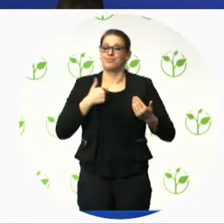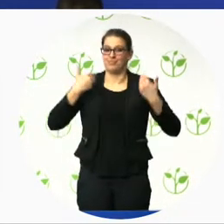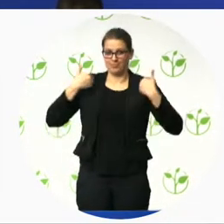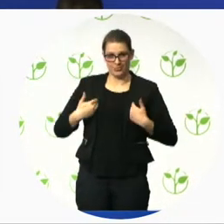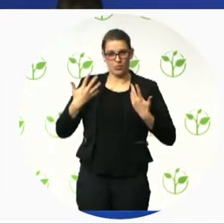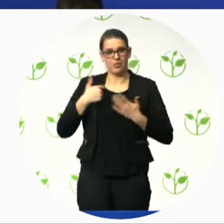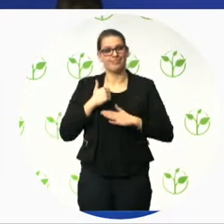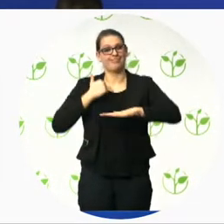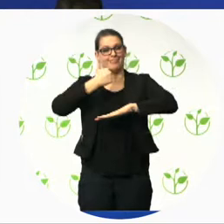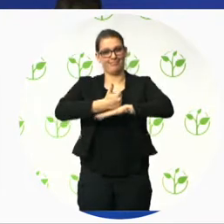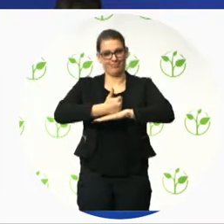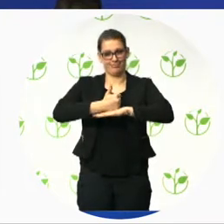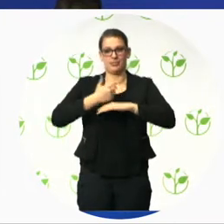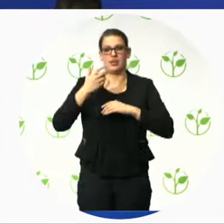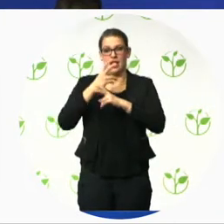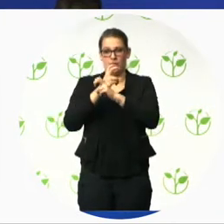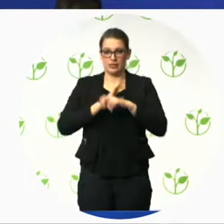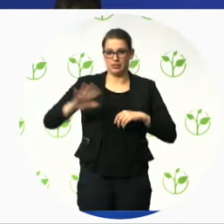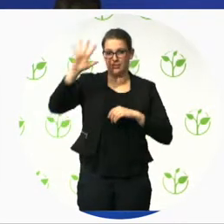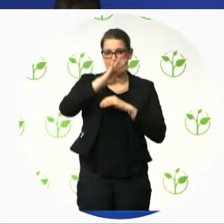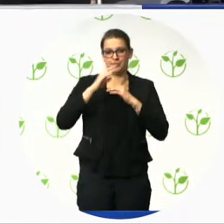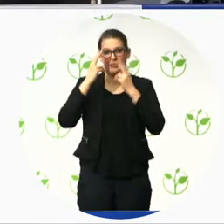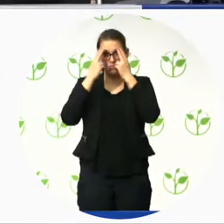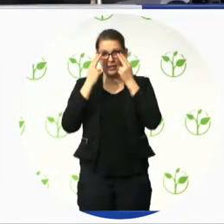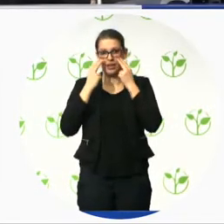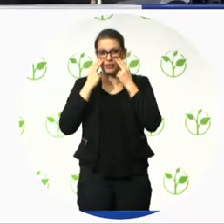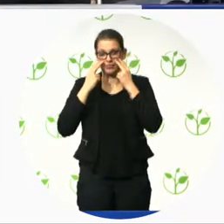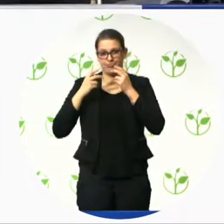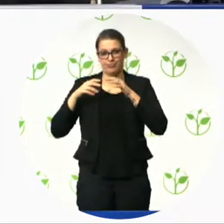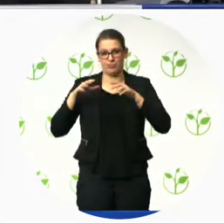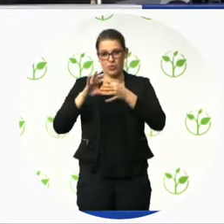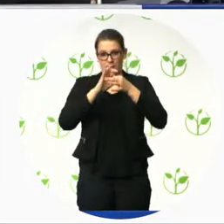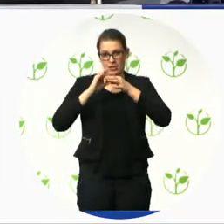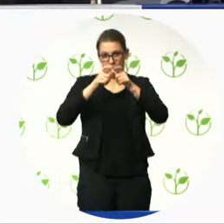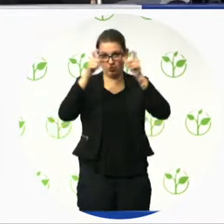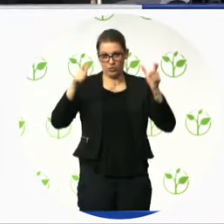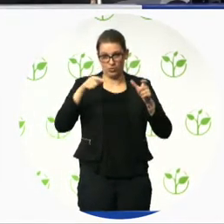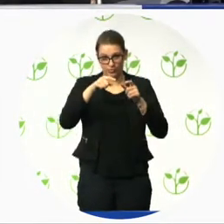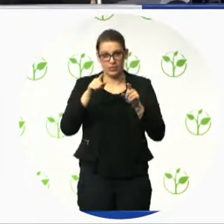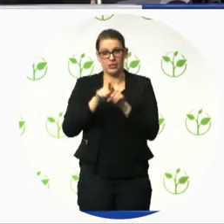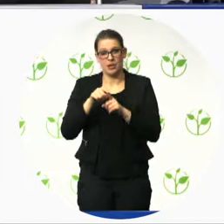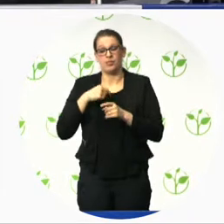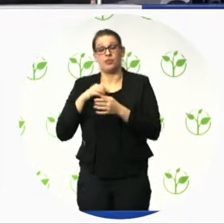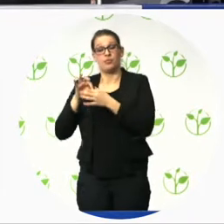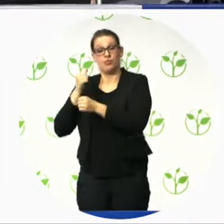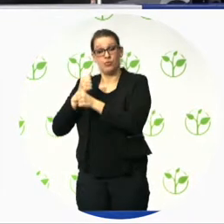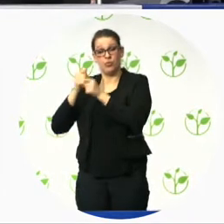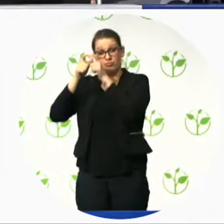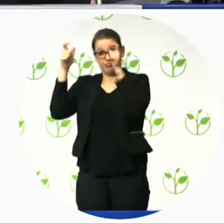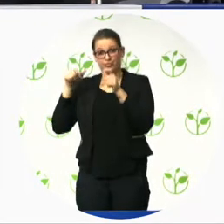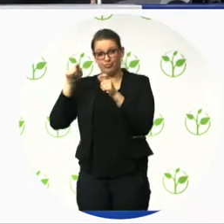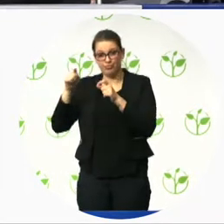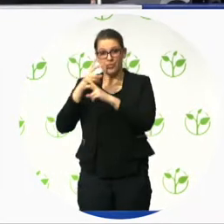and also the vice president of the Austrian Computer Society, who is the bureau of this web accessibility certificate.